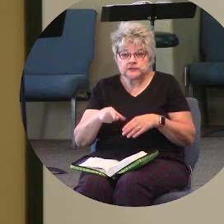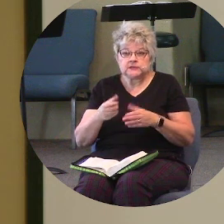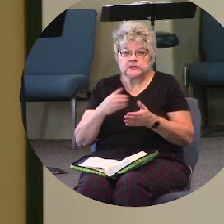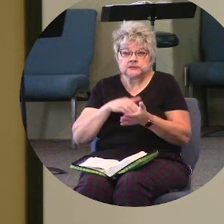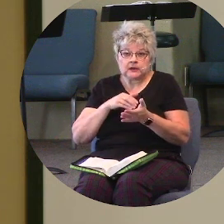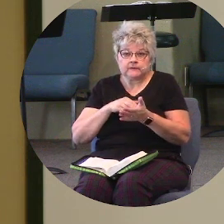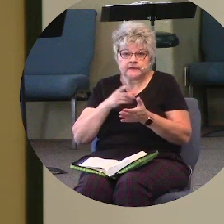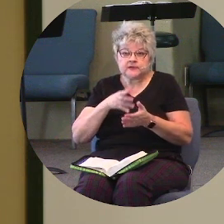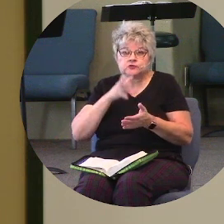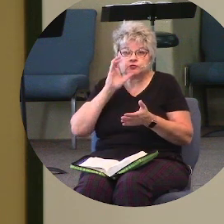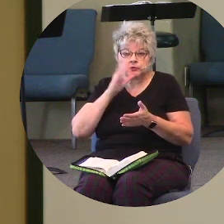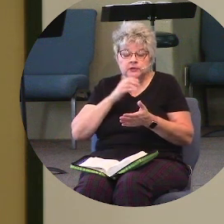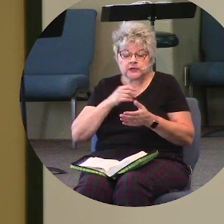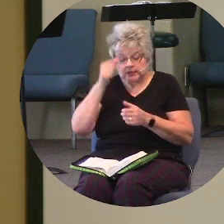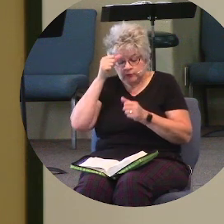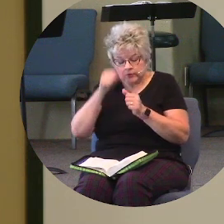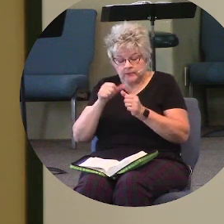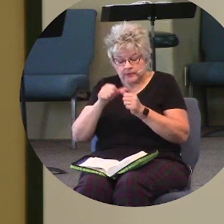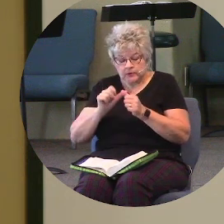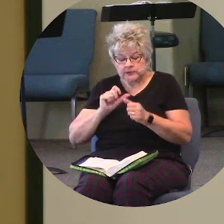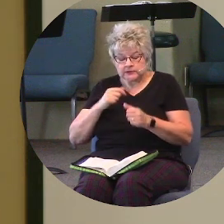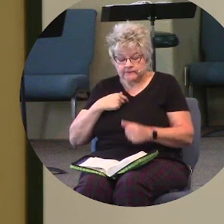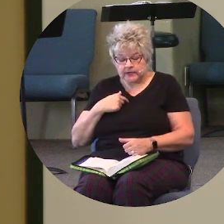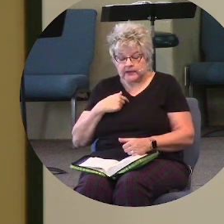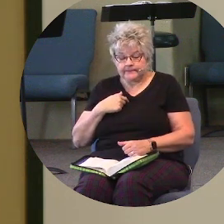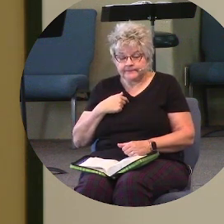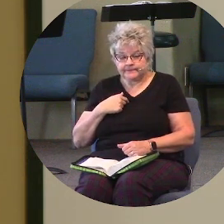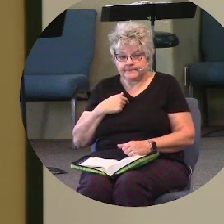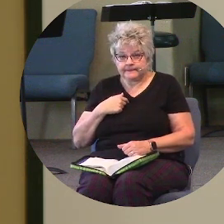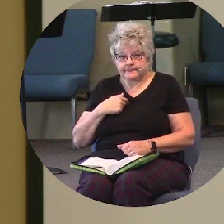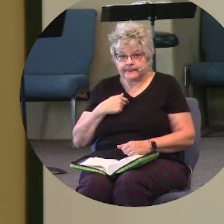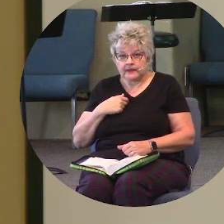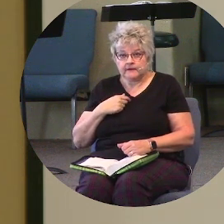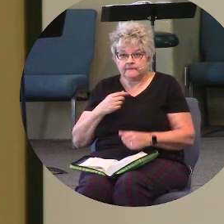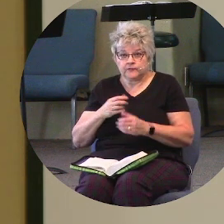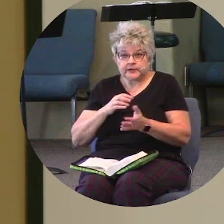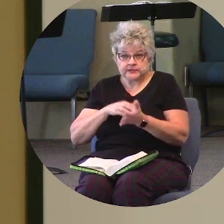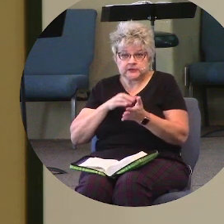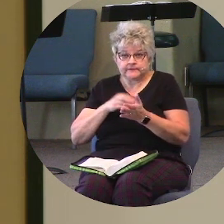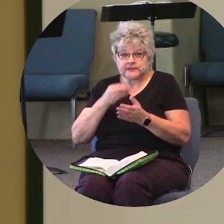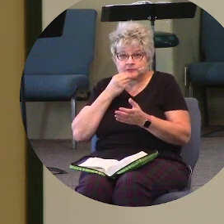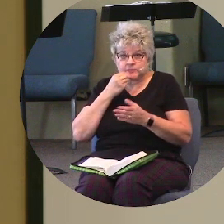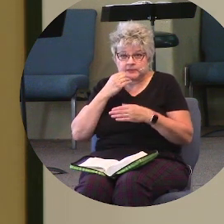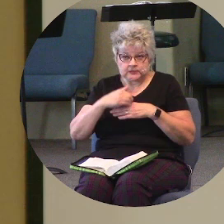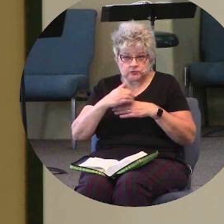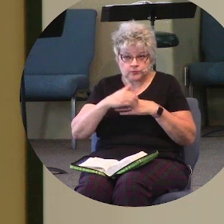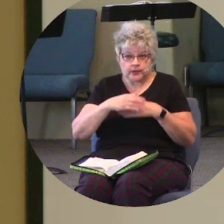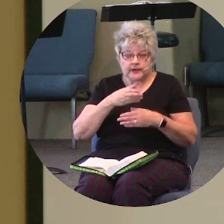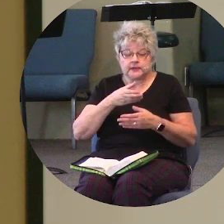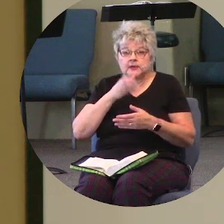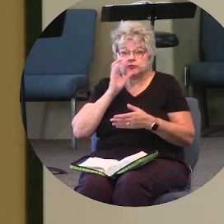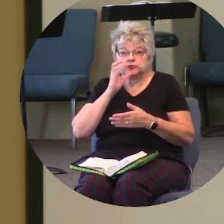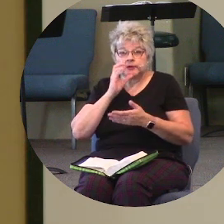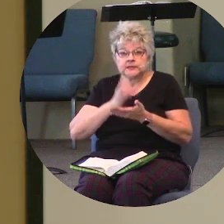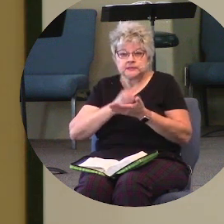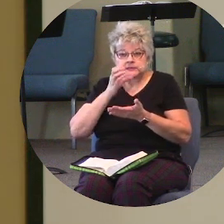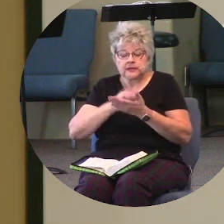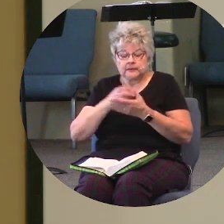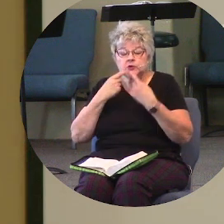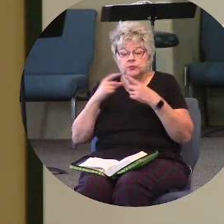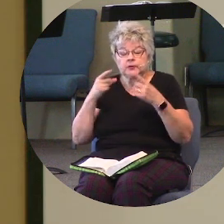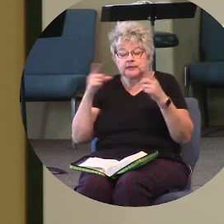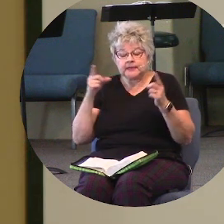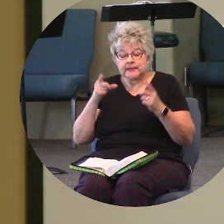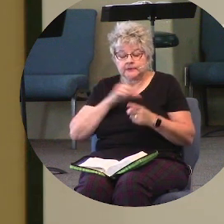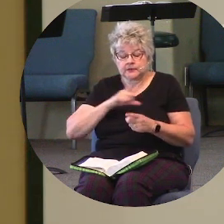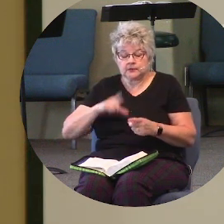often as you drink it in remembrance of me. For as often as you eat this bread and drink the cup, you proclaim the Lord's